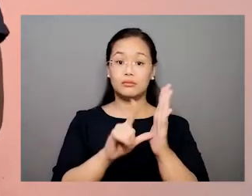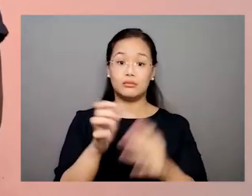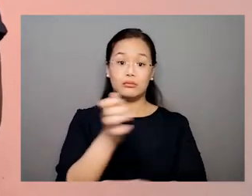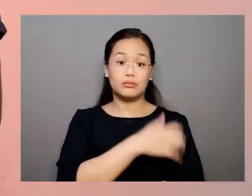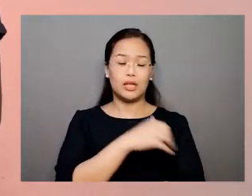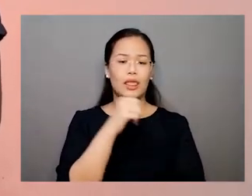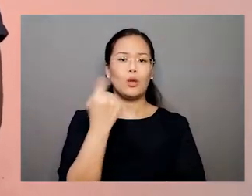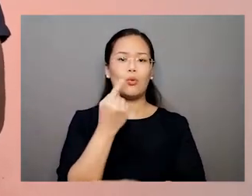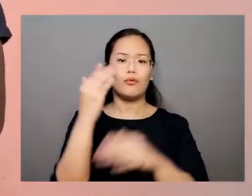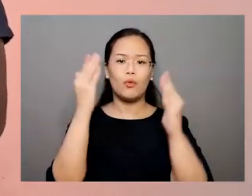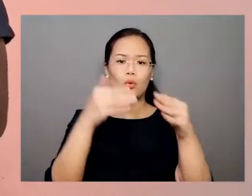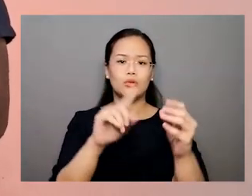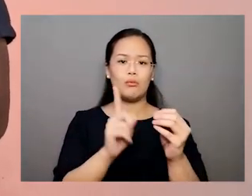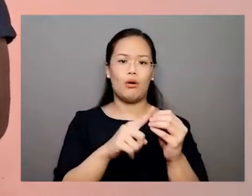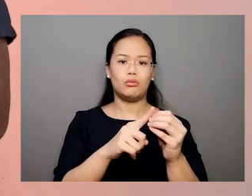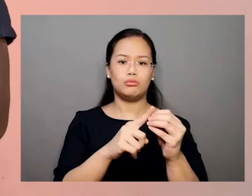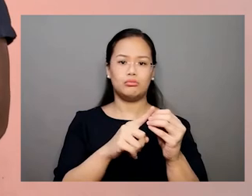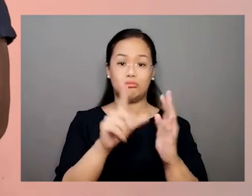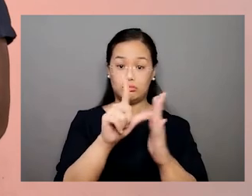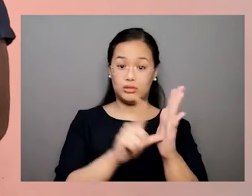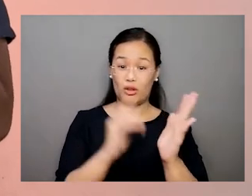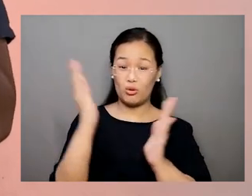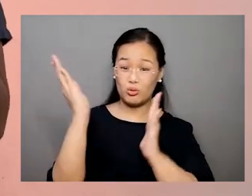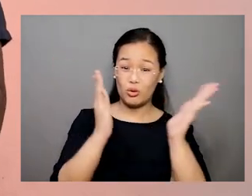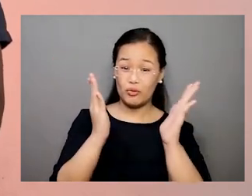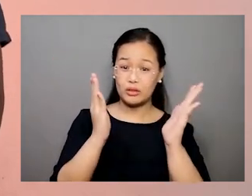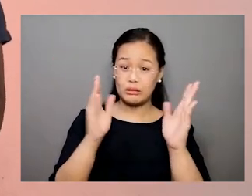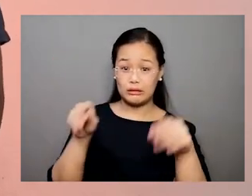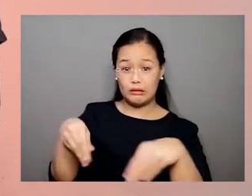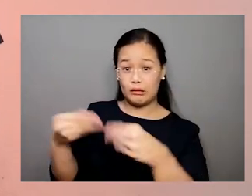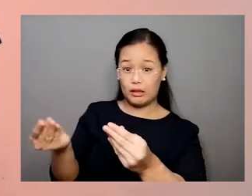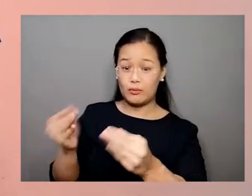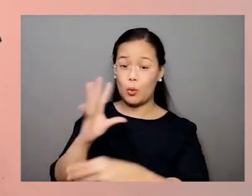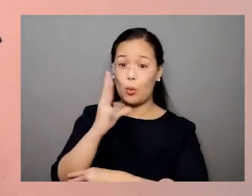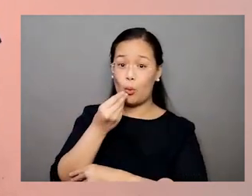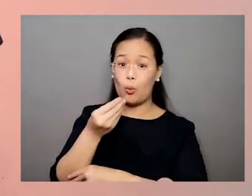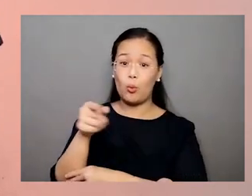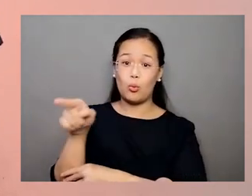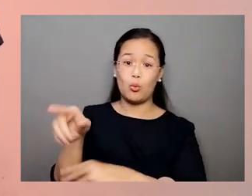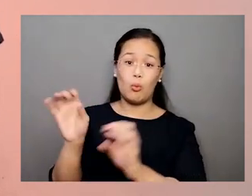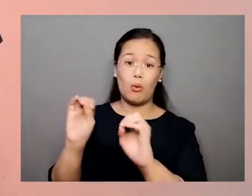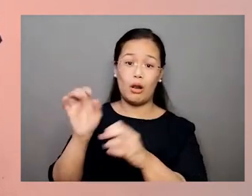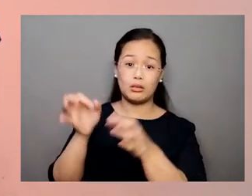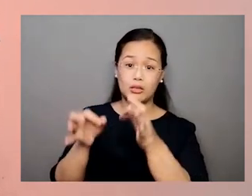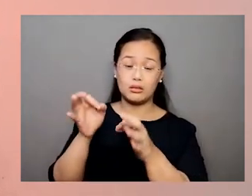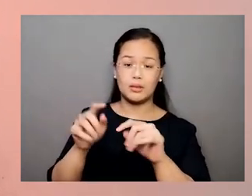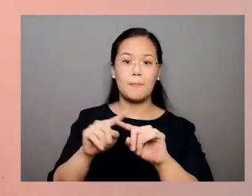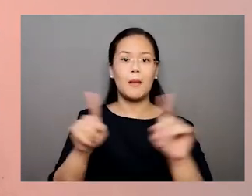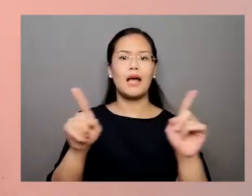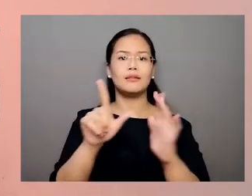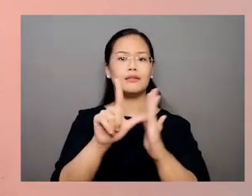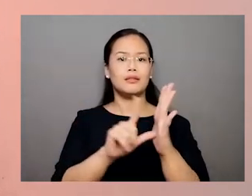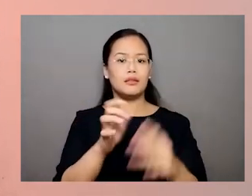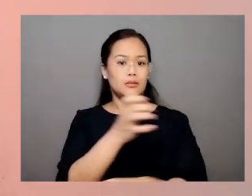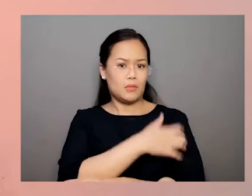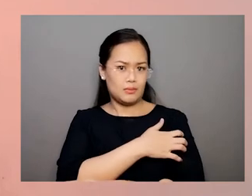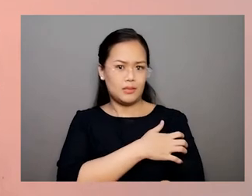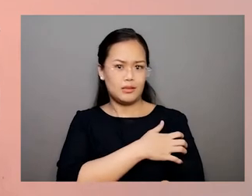Legal empowerment is not just about making legal services available to those who are facing injustices.